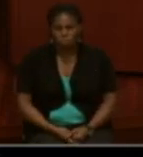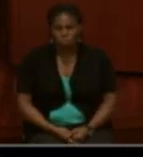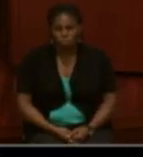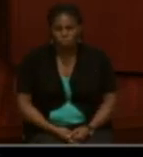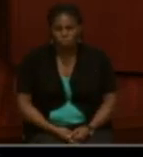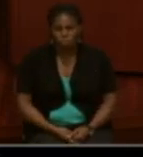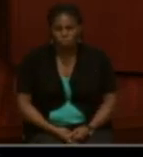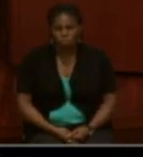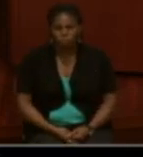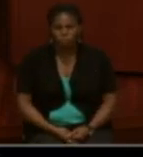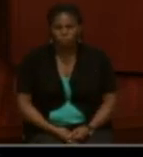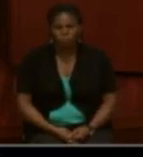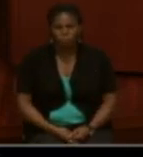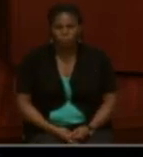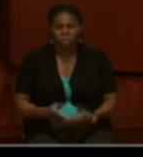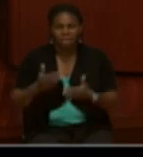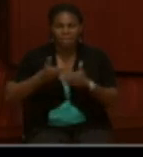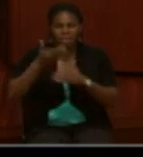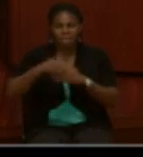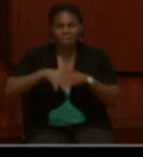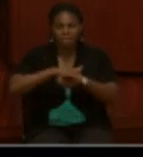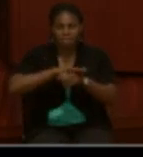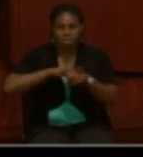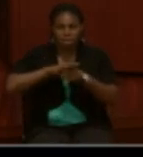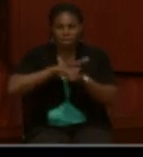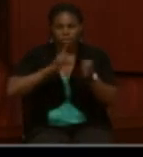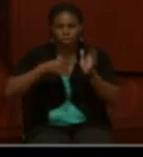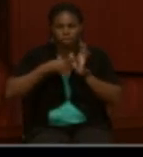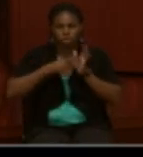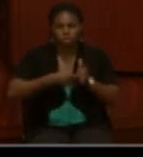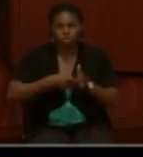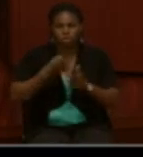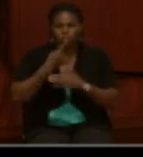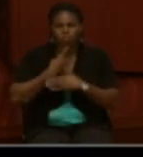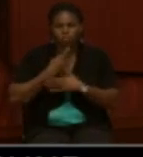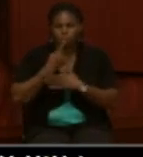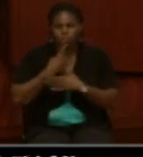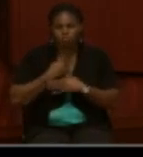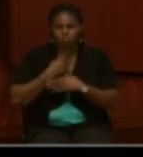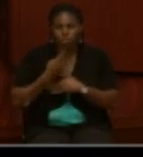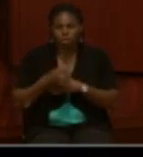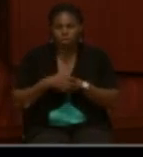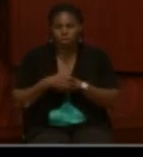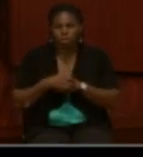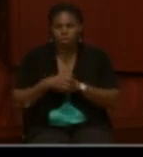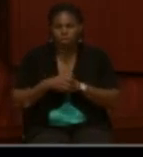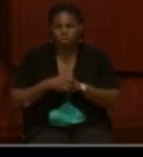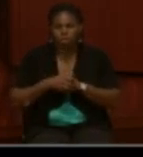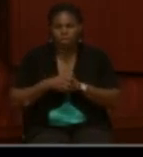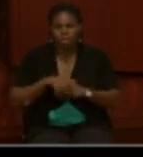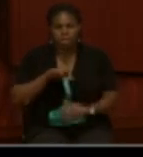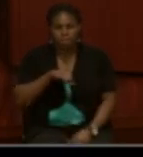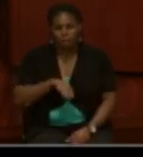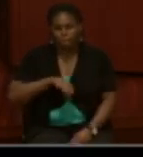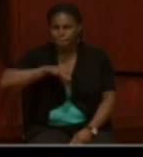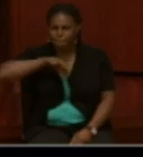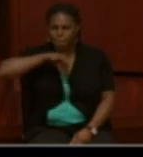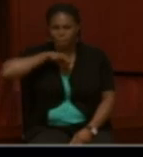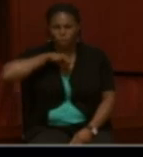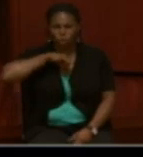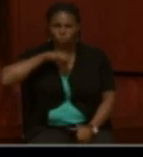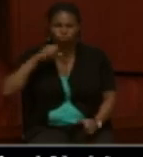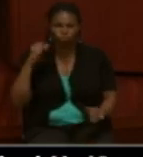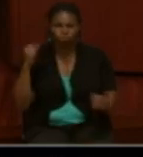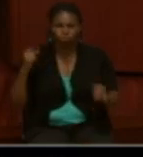Then the next area highlighted in red says the officer certifies that the soldier was a bold, fearless, and worthy